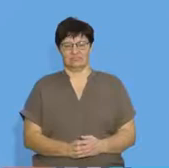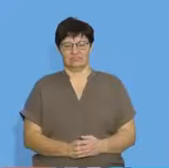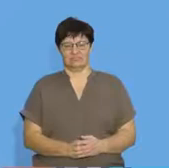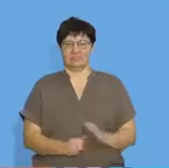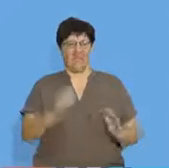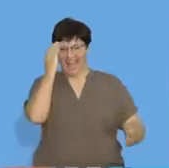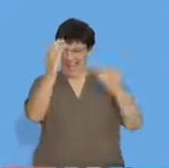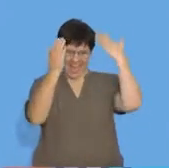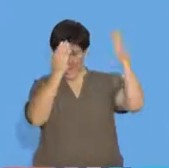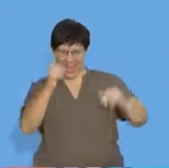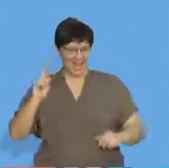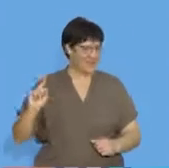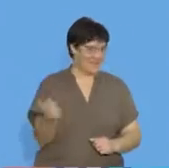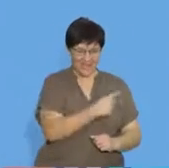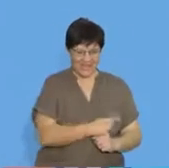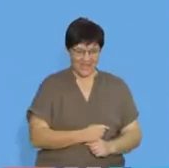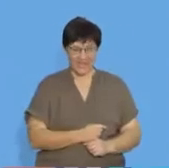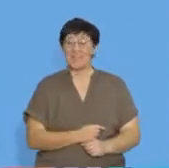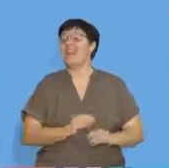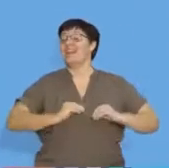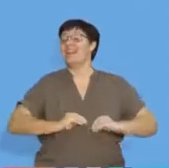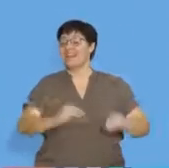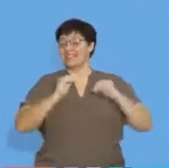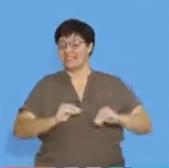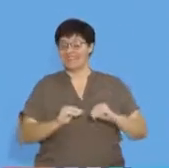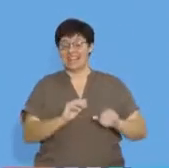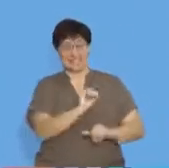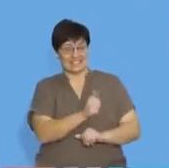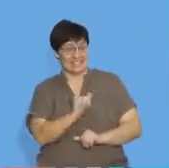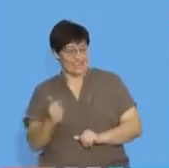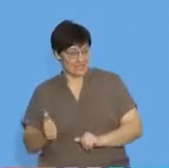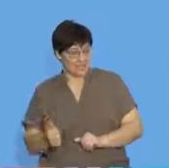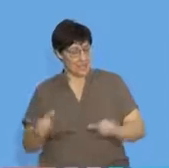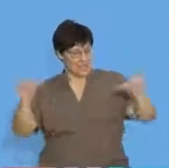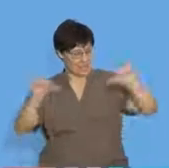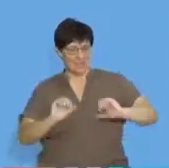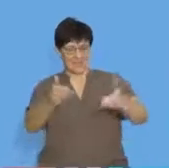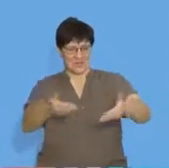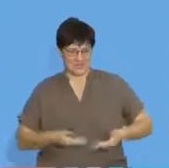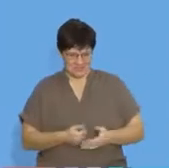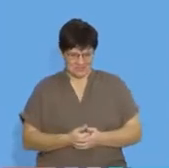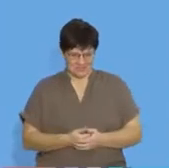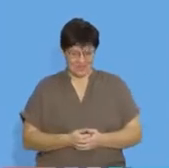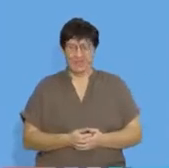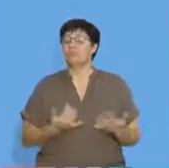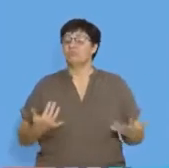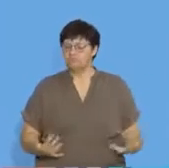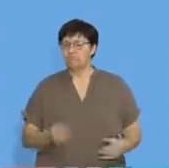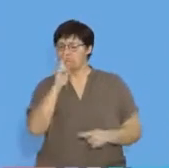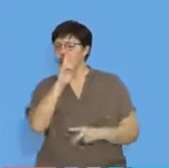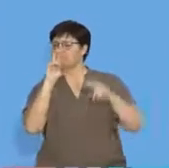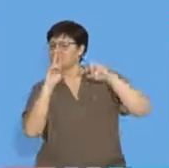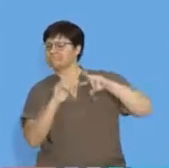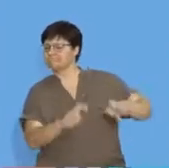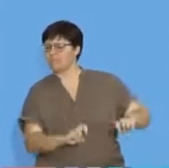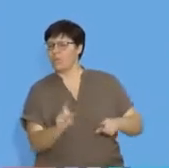Hello, everyone. Welcome back to another lesson on sequences. Today, we are going to be looking at investigating